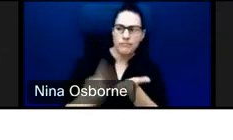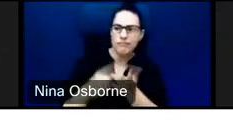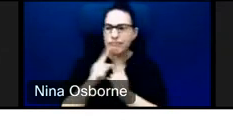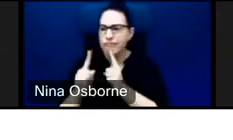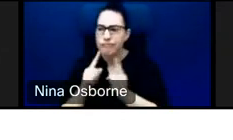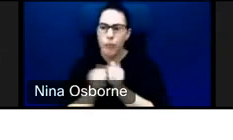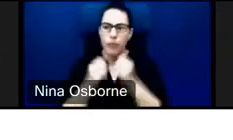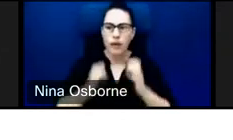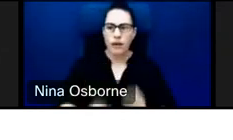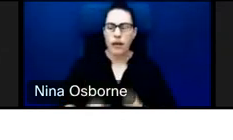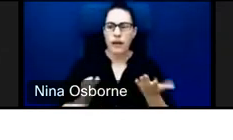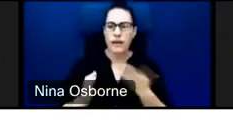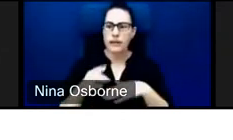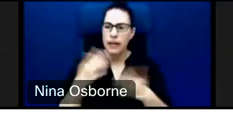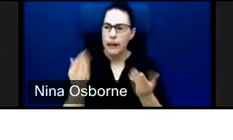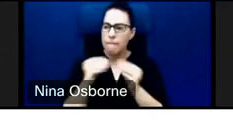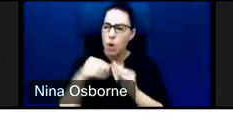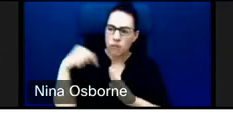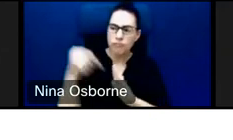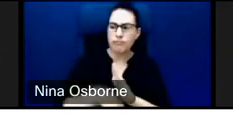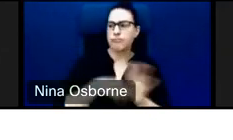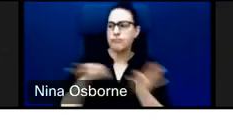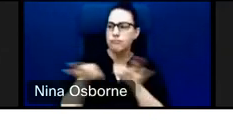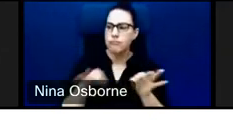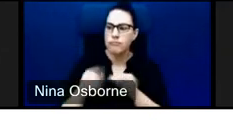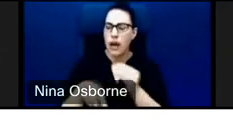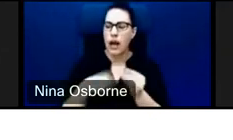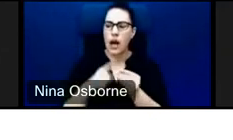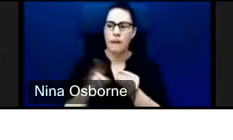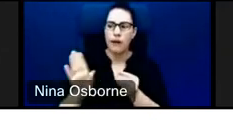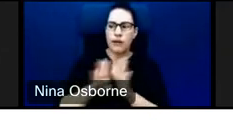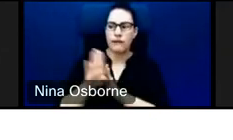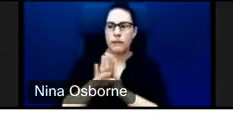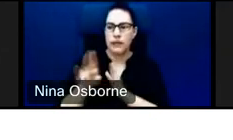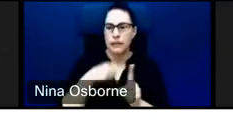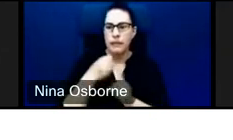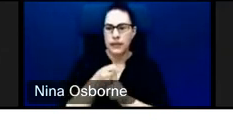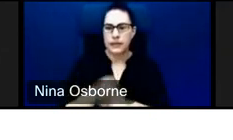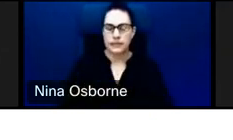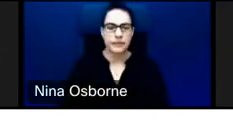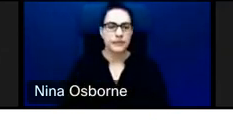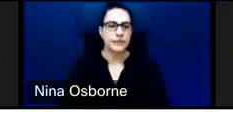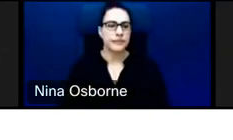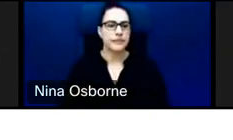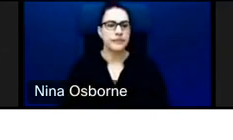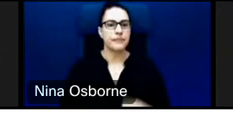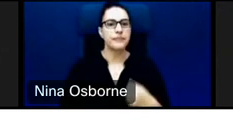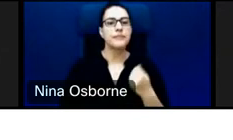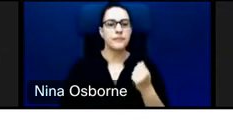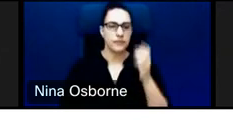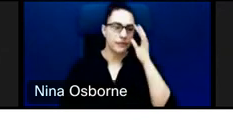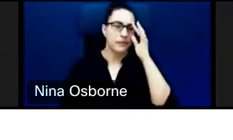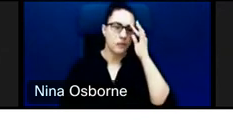expect the development impact to be. At the same time, we're also speaking with